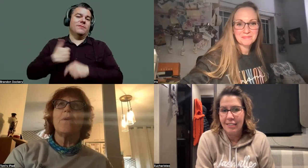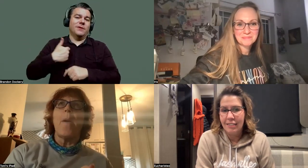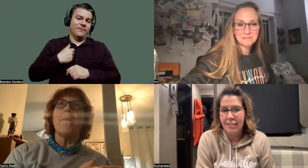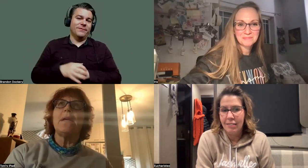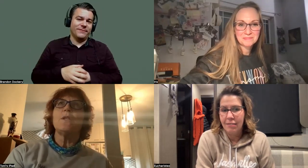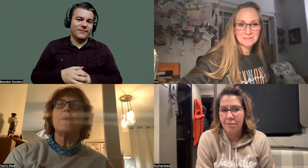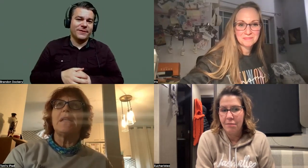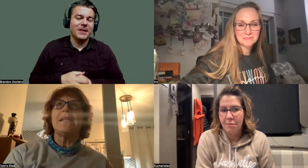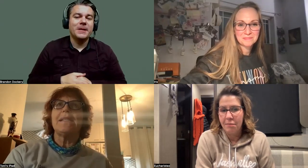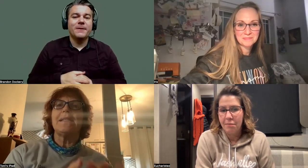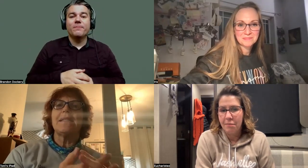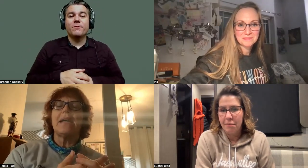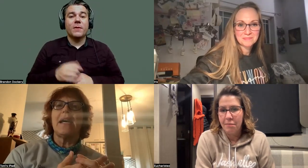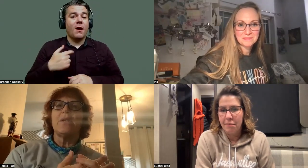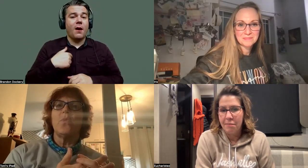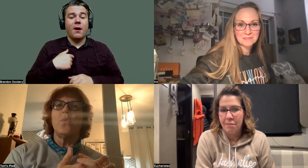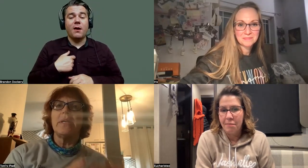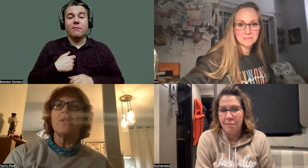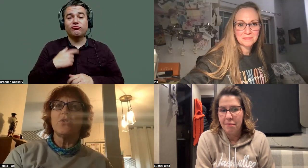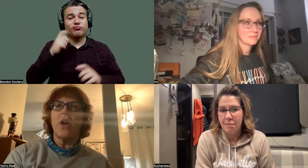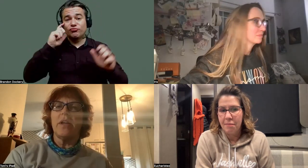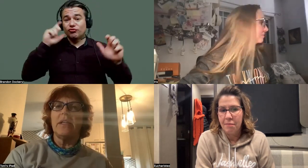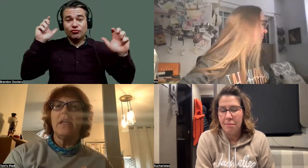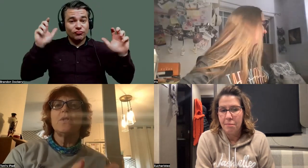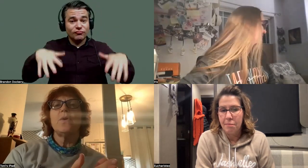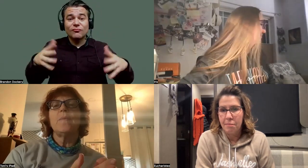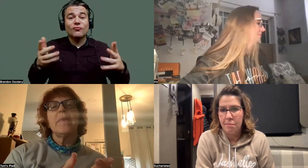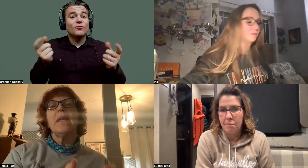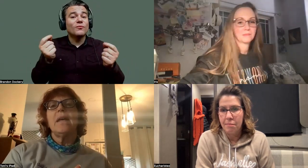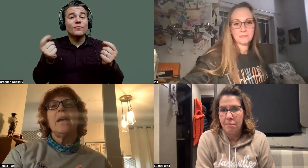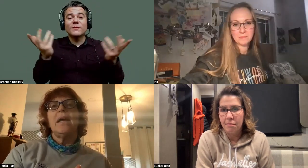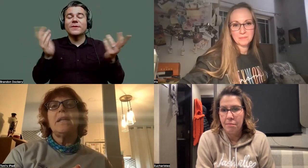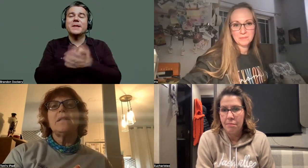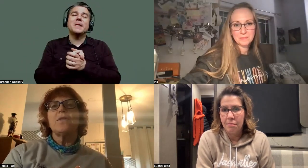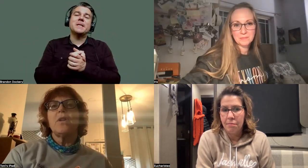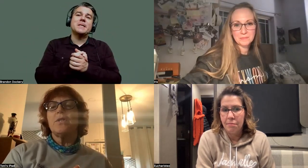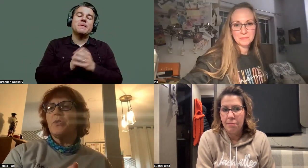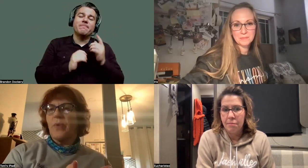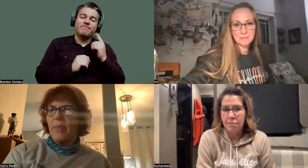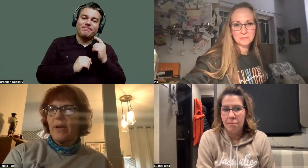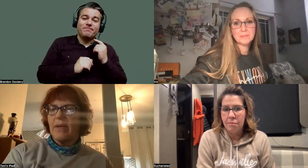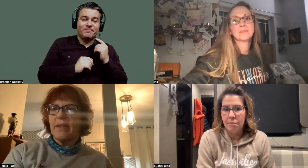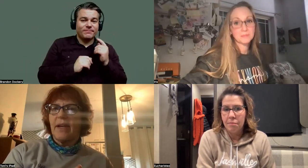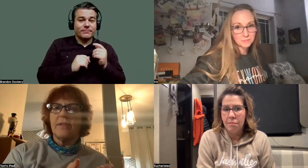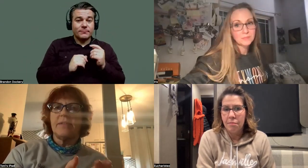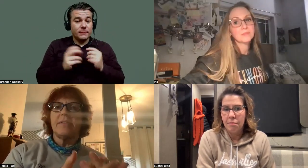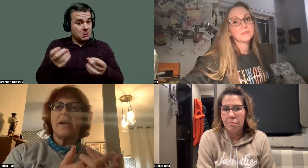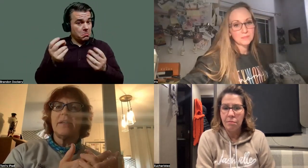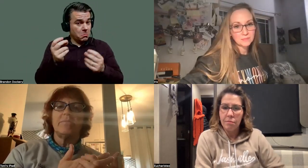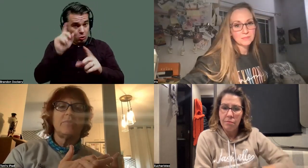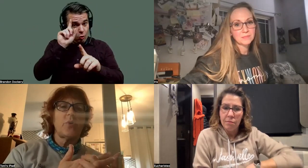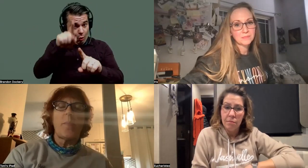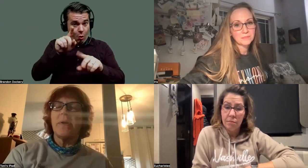amazed me is that when I started, so, and I didn't start to lose weight, because I,